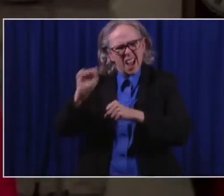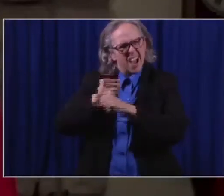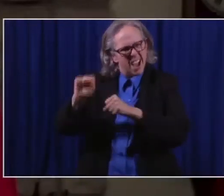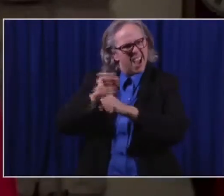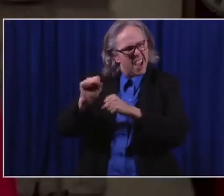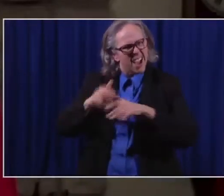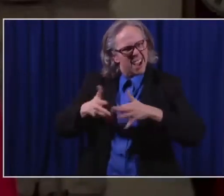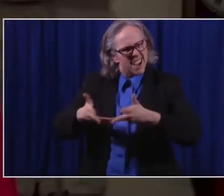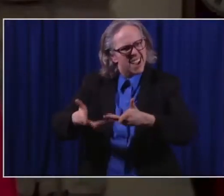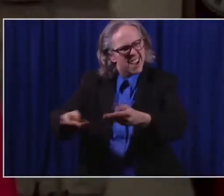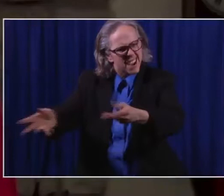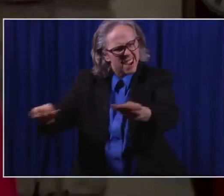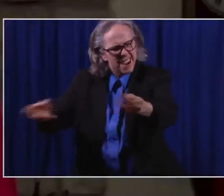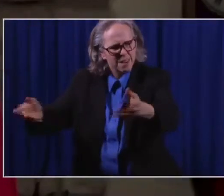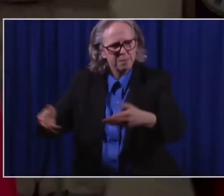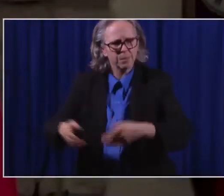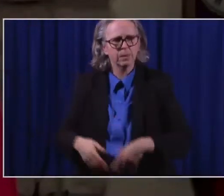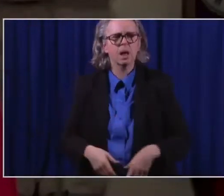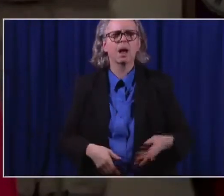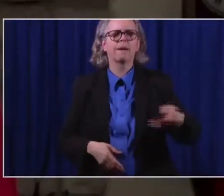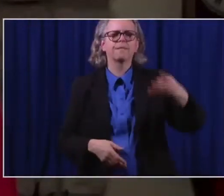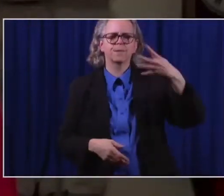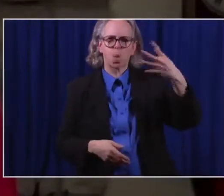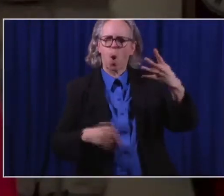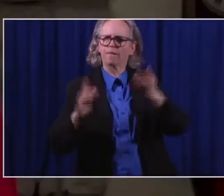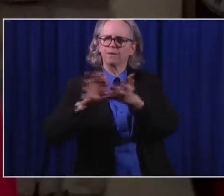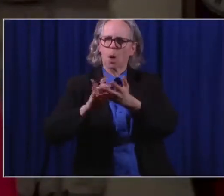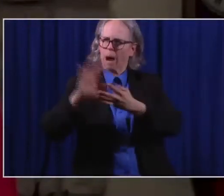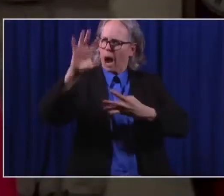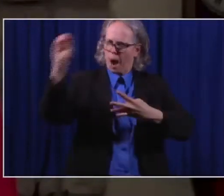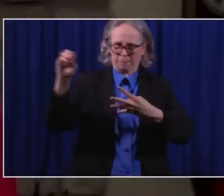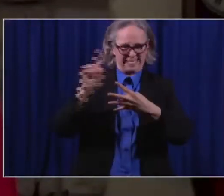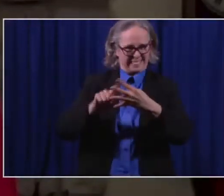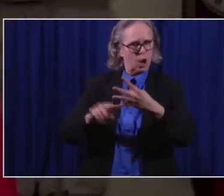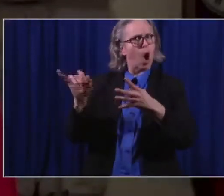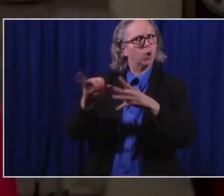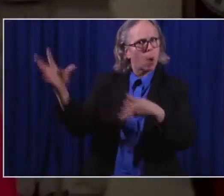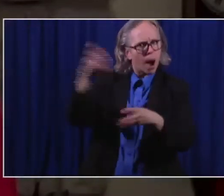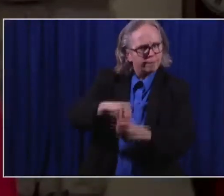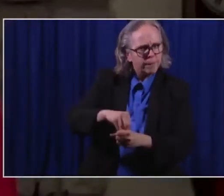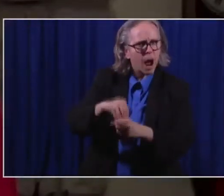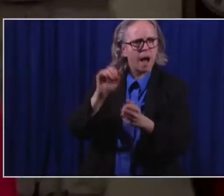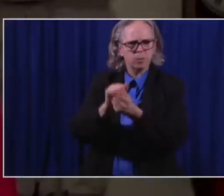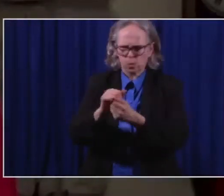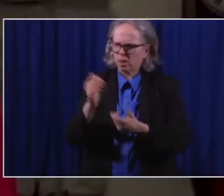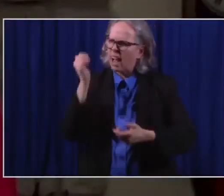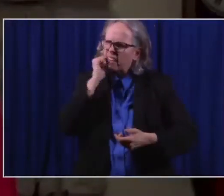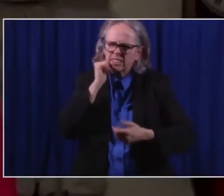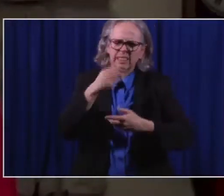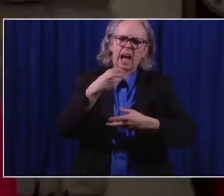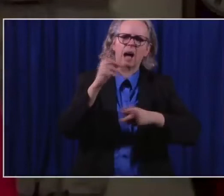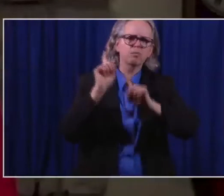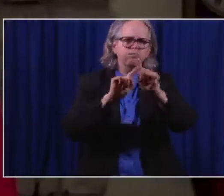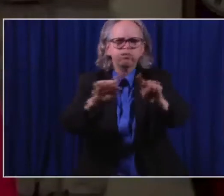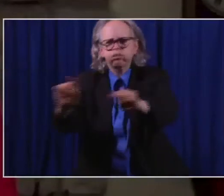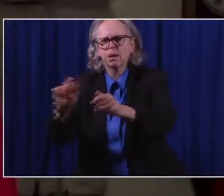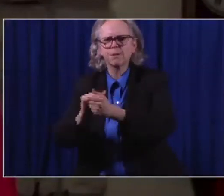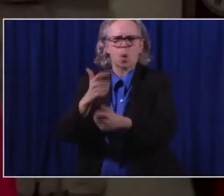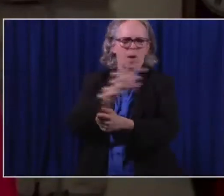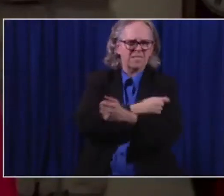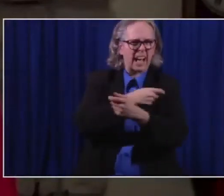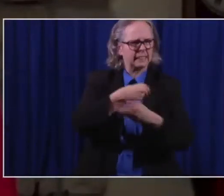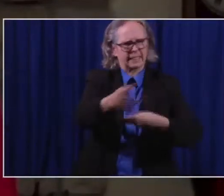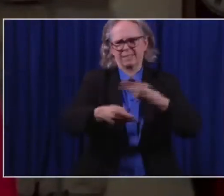pharmacy companies that are out there every day that are vaccining, giving vaccines to residents